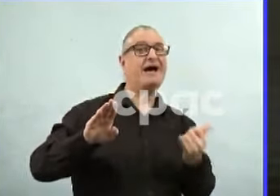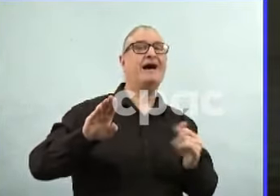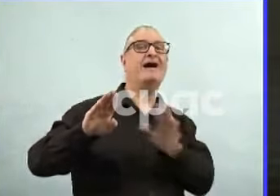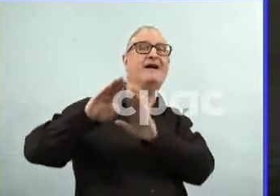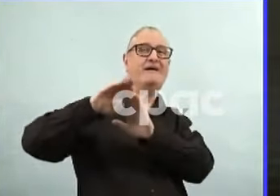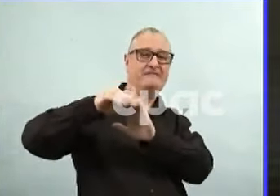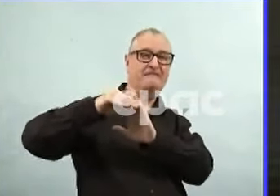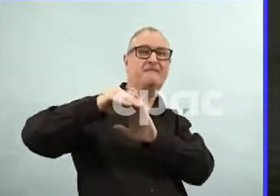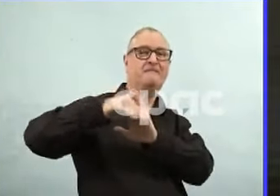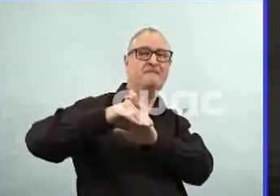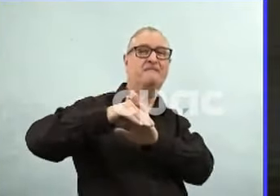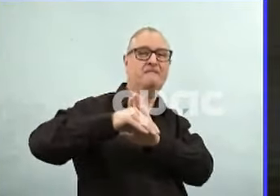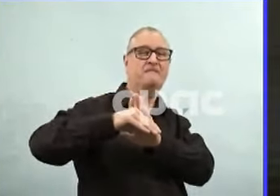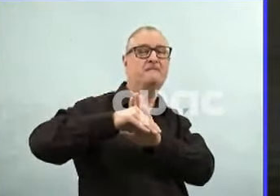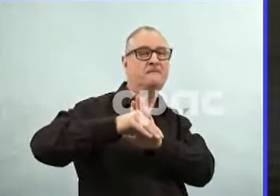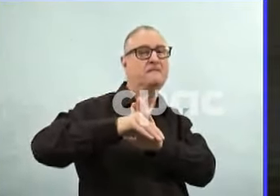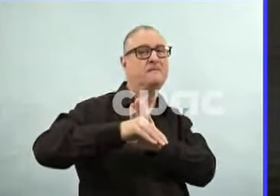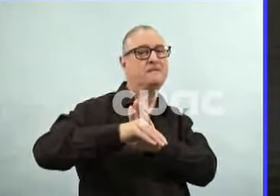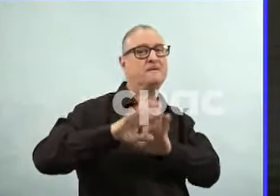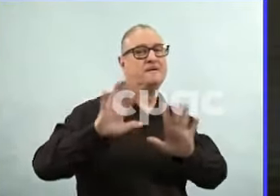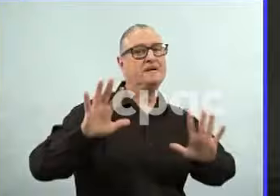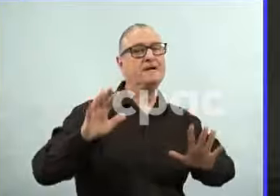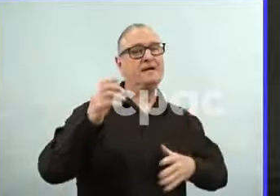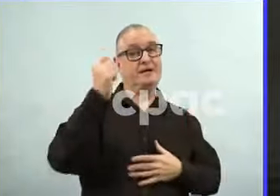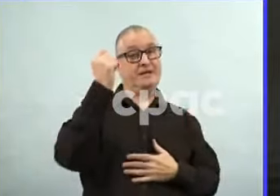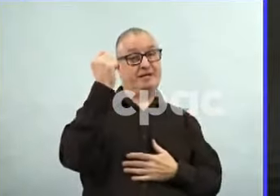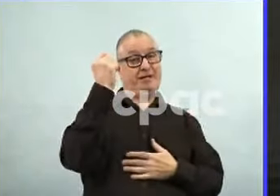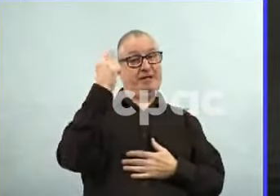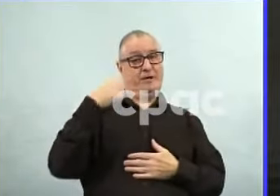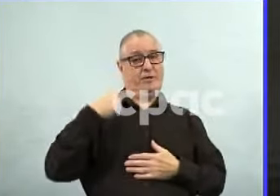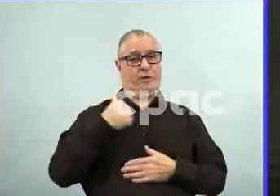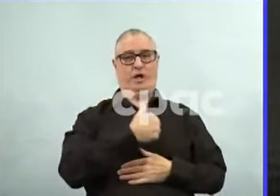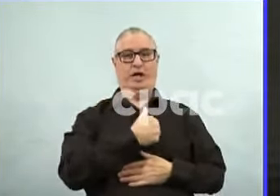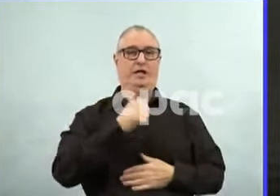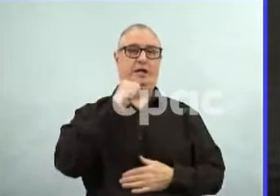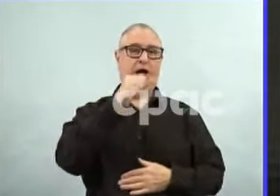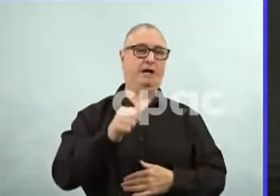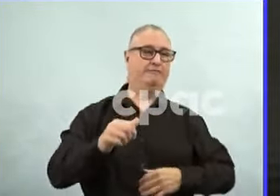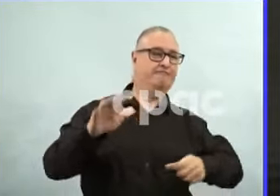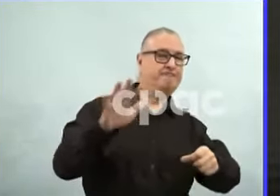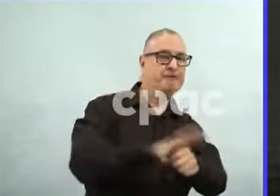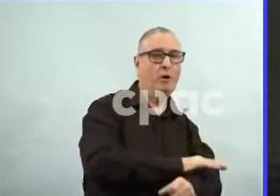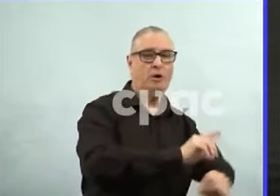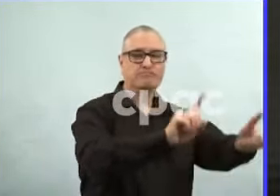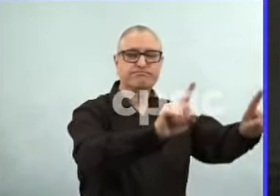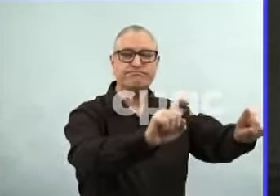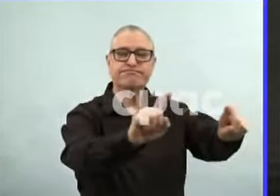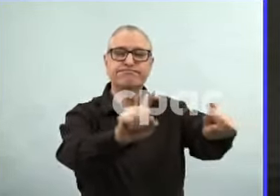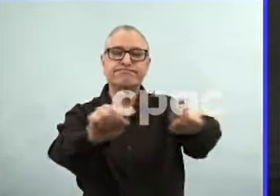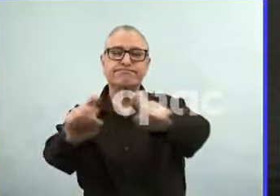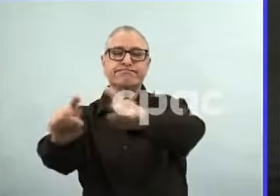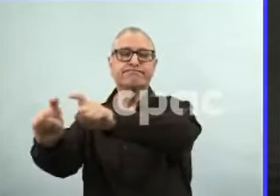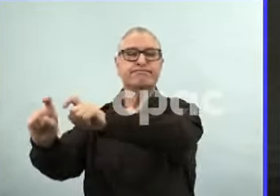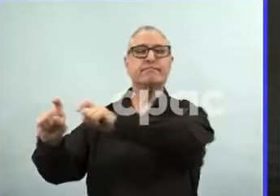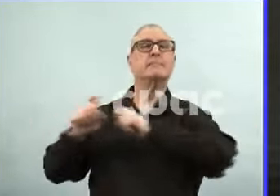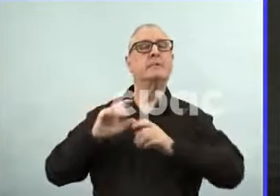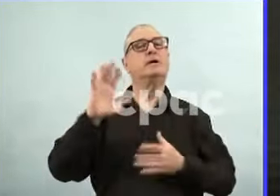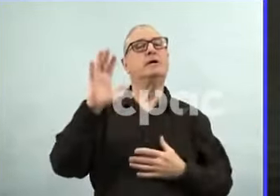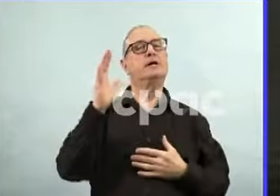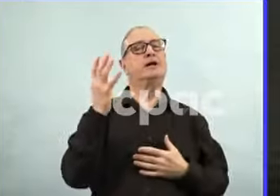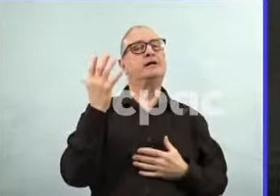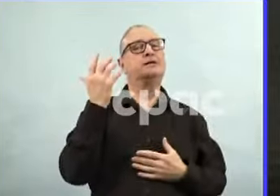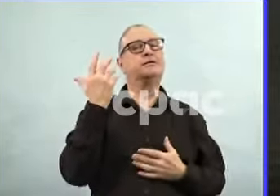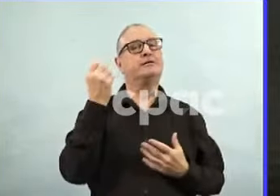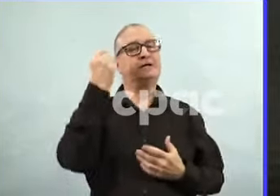past because we aren't testing everyone. So, I understand that. But there's other proxies that we use to look at how much virus is out there. Our hospitalization